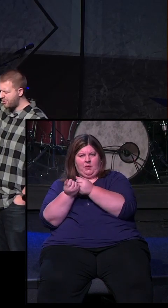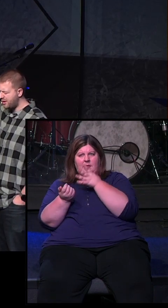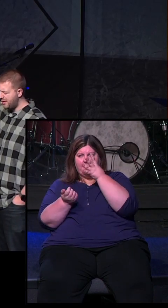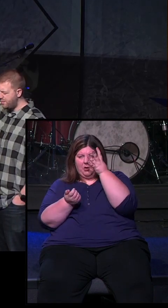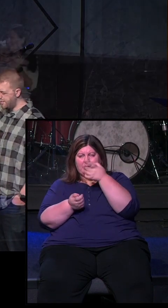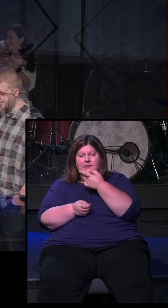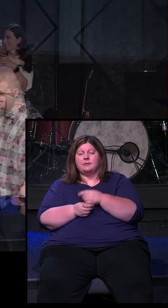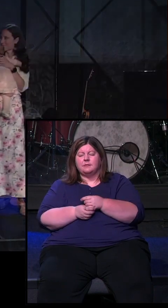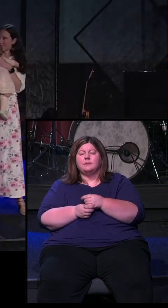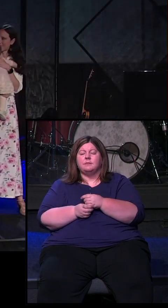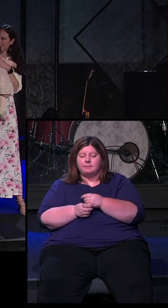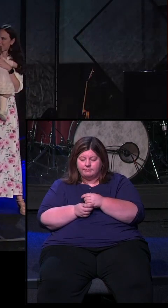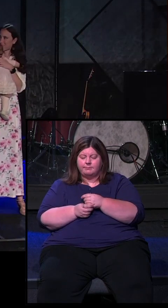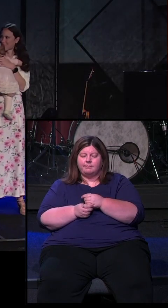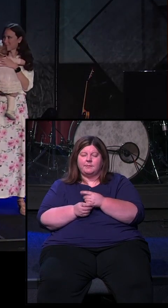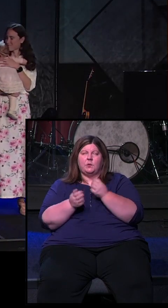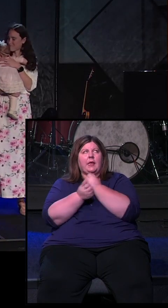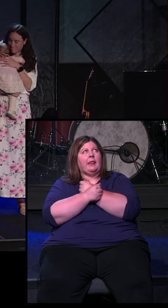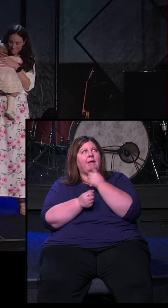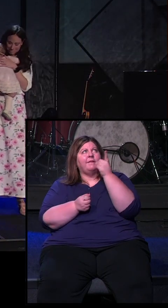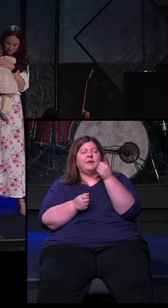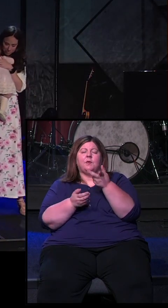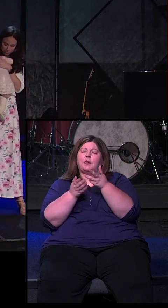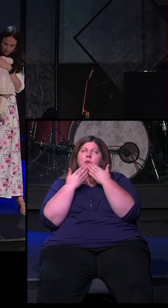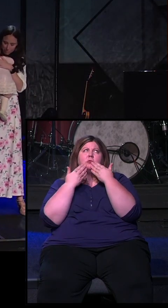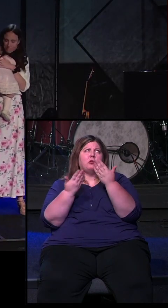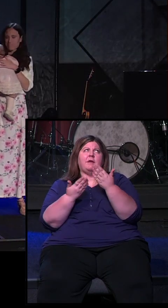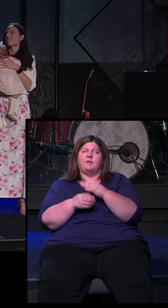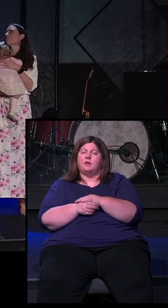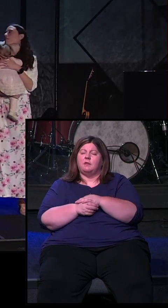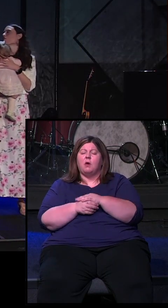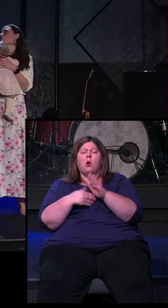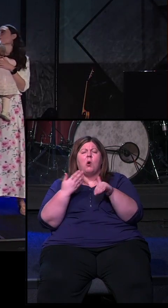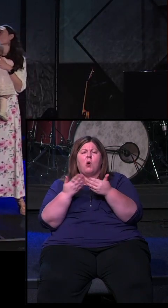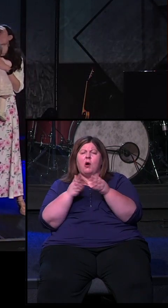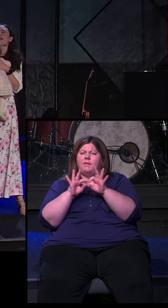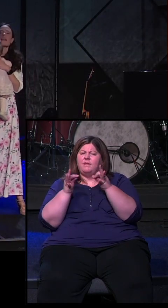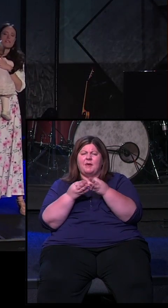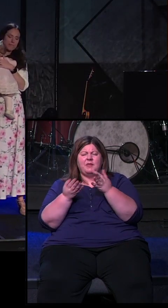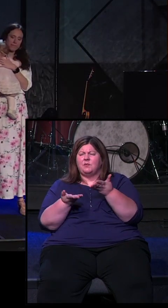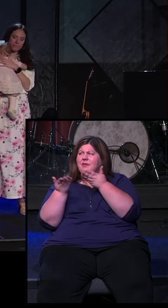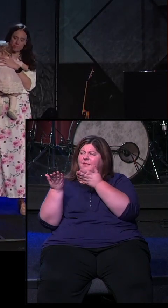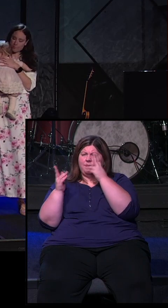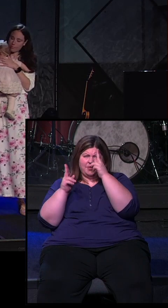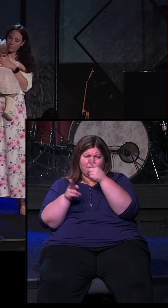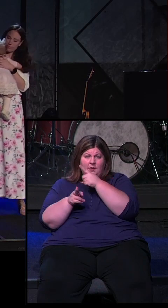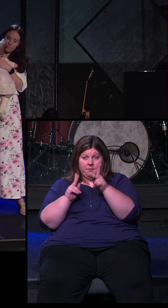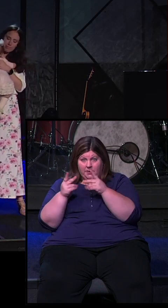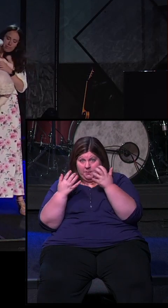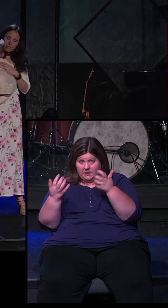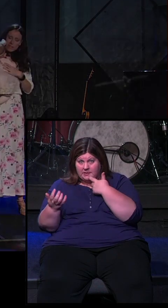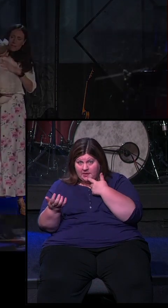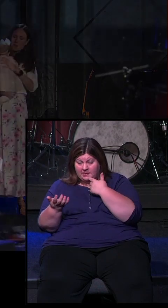discipler of these kids. So we love you. We're grateful for you. We lift all of these families and kids up to you in Jesus' name. And all God's people said